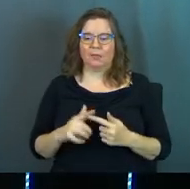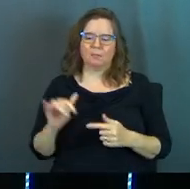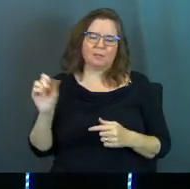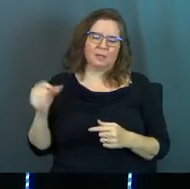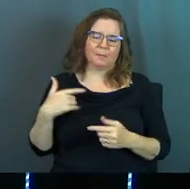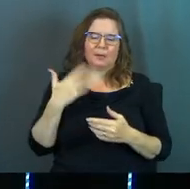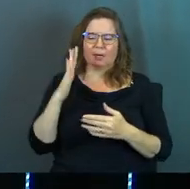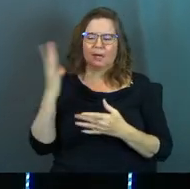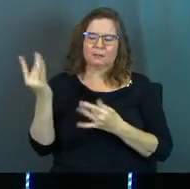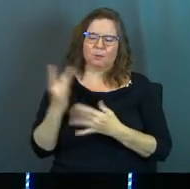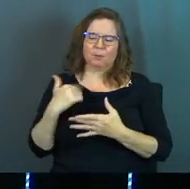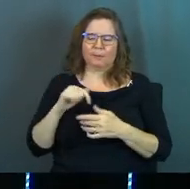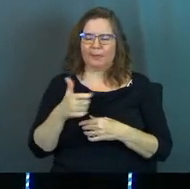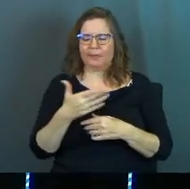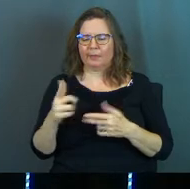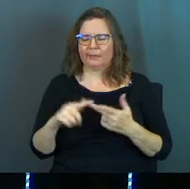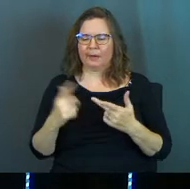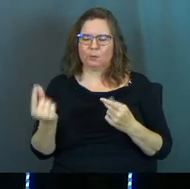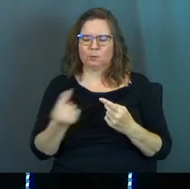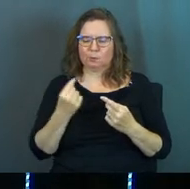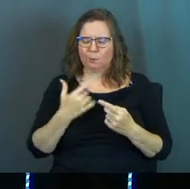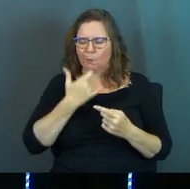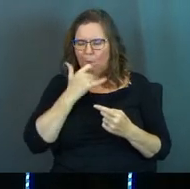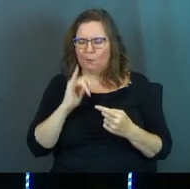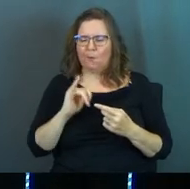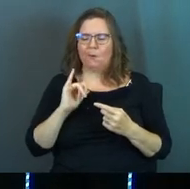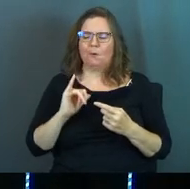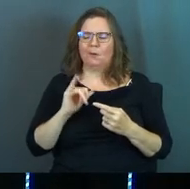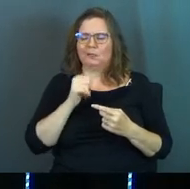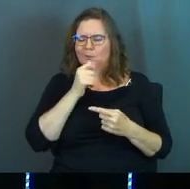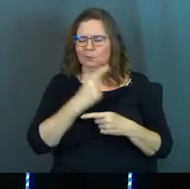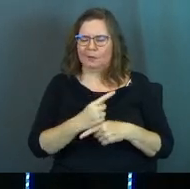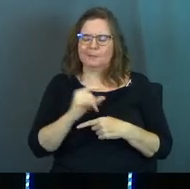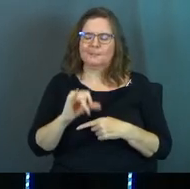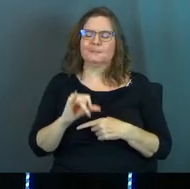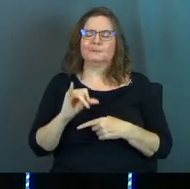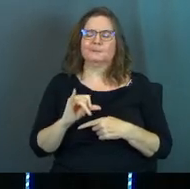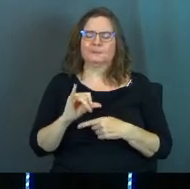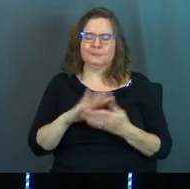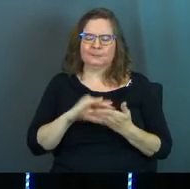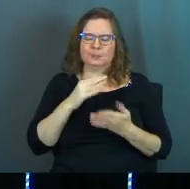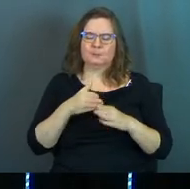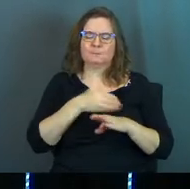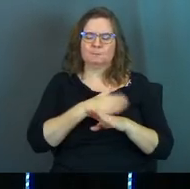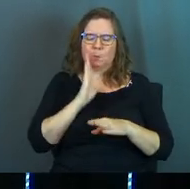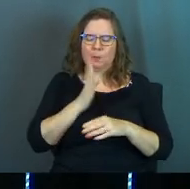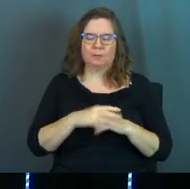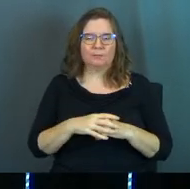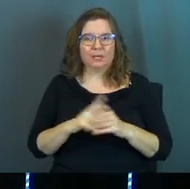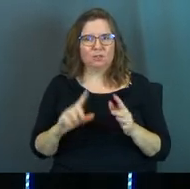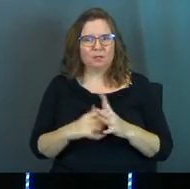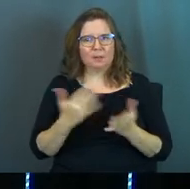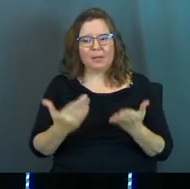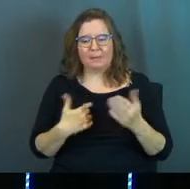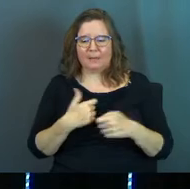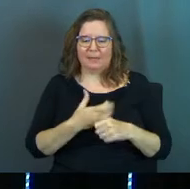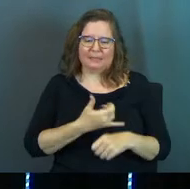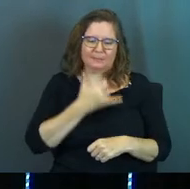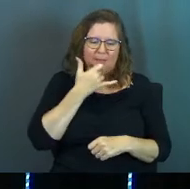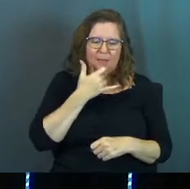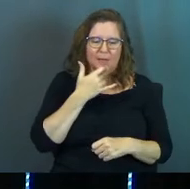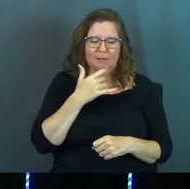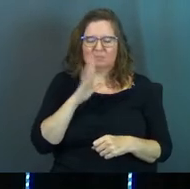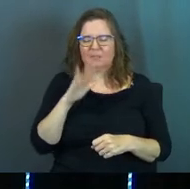be like, yeah, and then God spoke to me about this other thing I was doing and maybe it wasn't right. And, you know, he'd start that way. Like maybe I made this